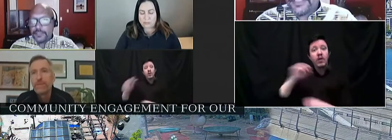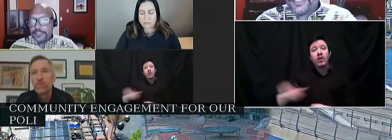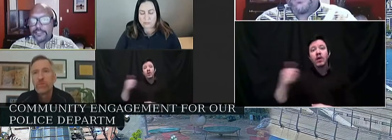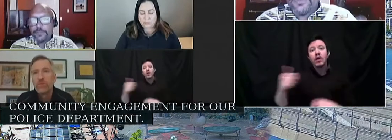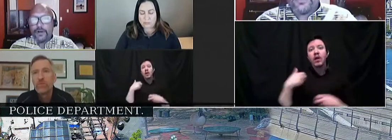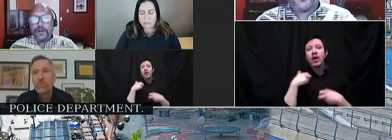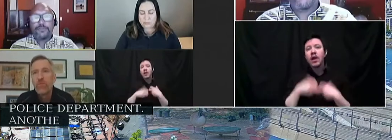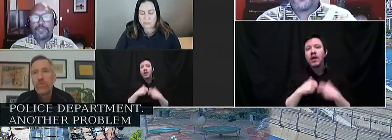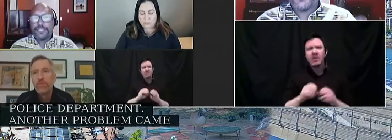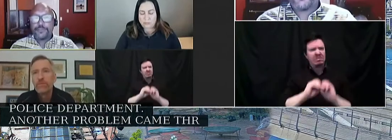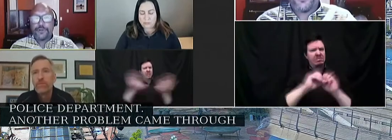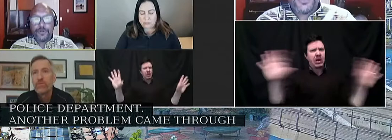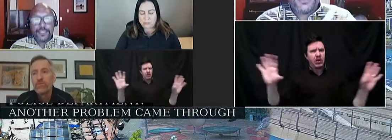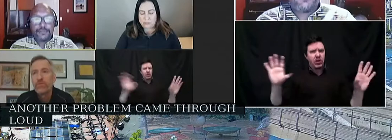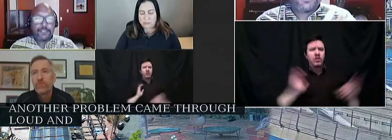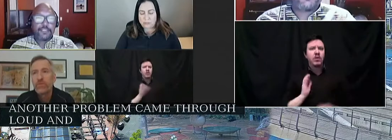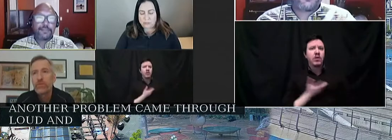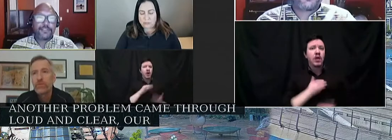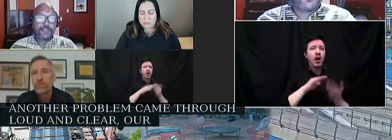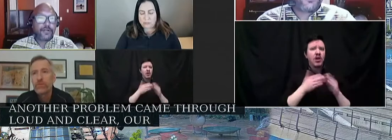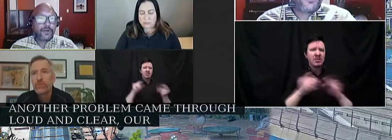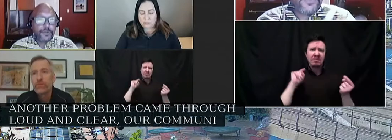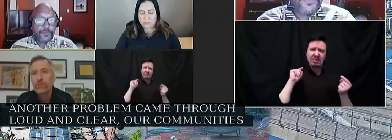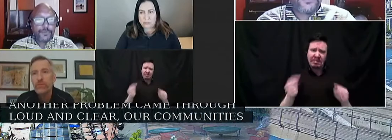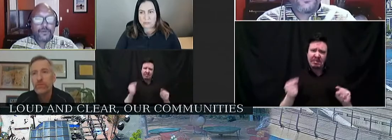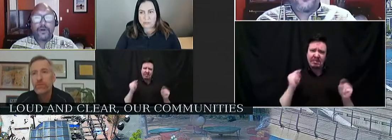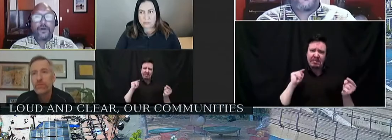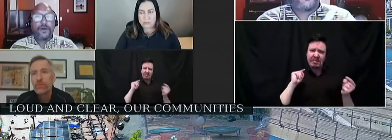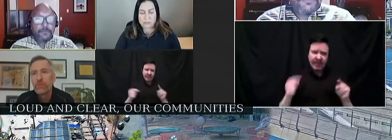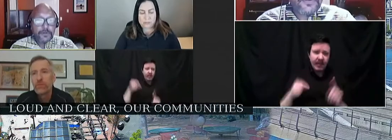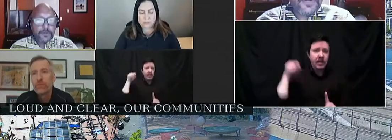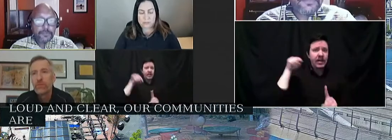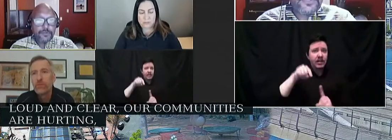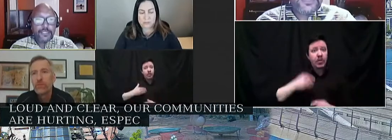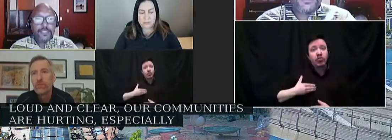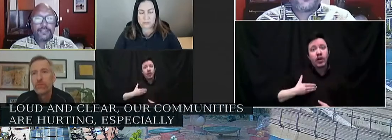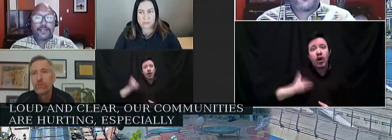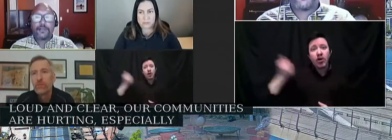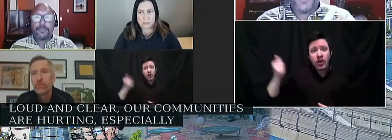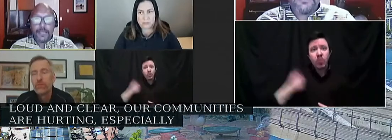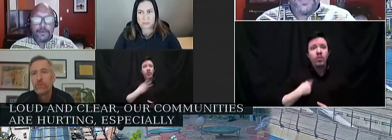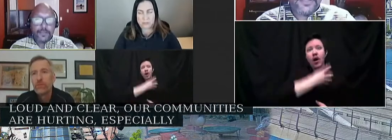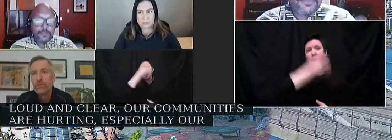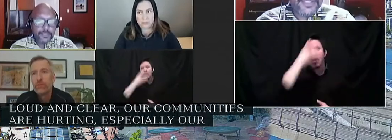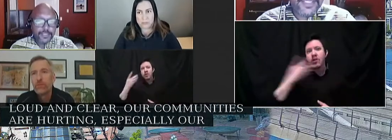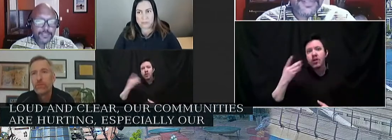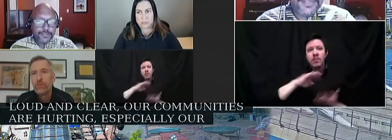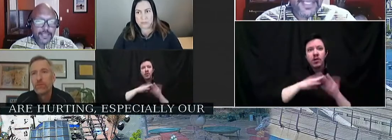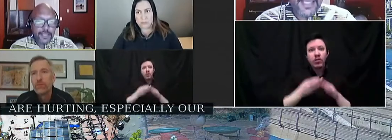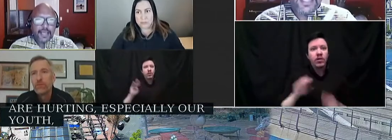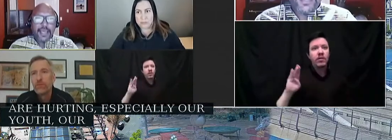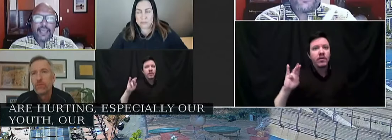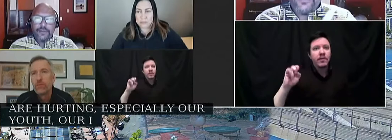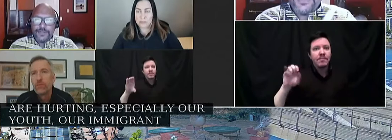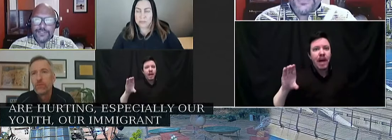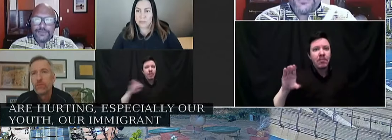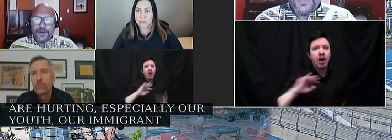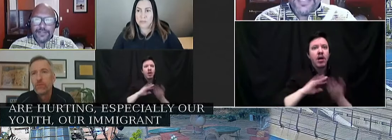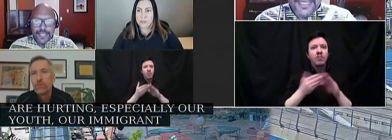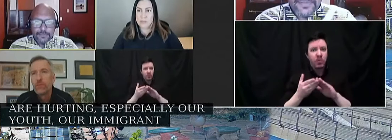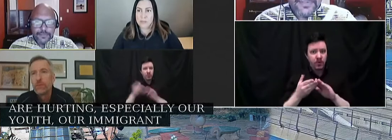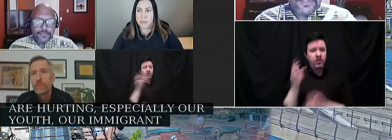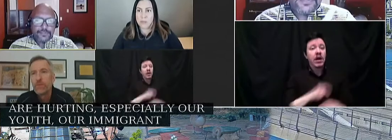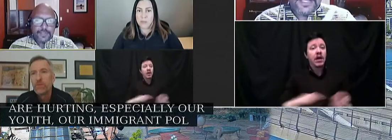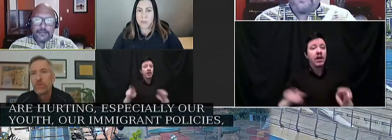through loud and clear. Our communities are hurting, especially our youth, our immigrant communities and our BIPOC communities and